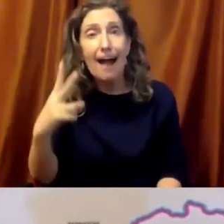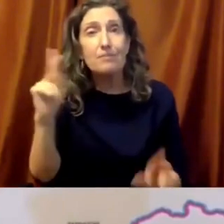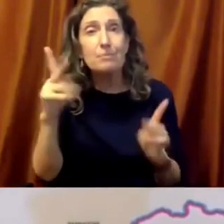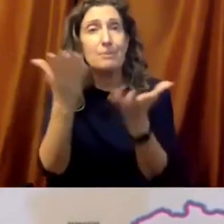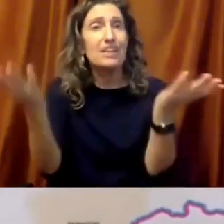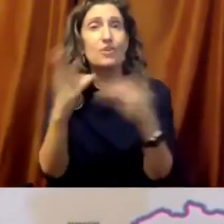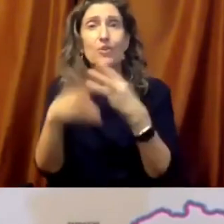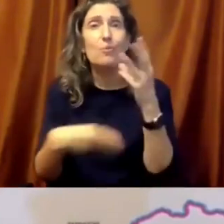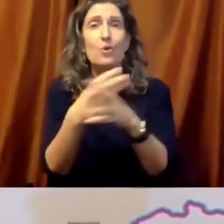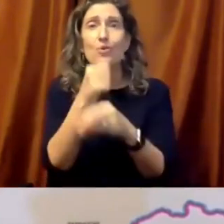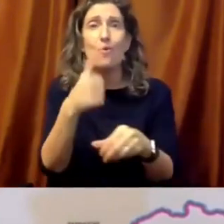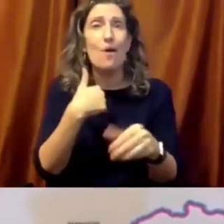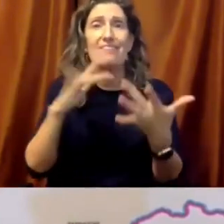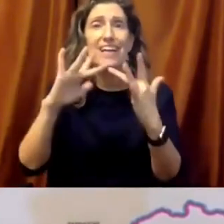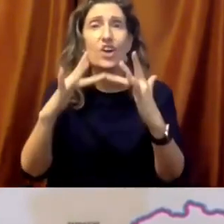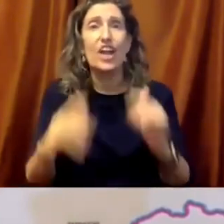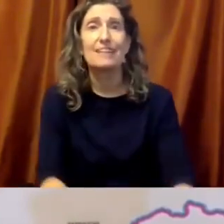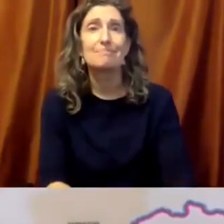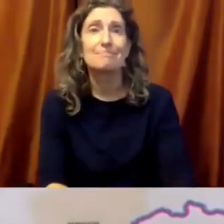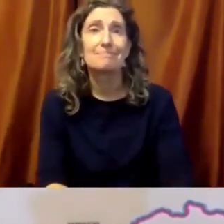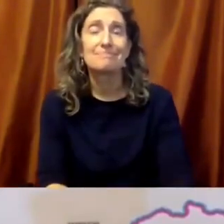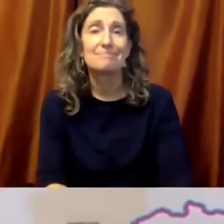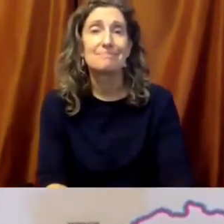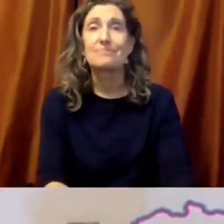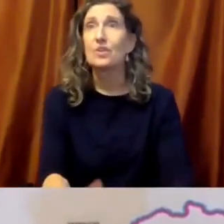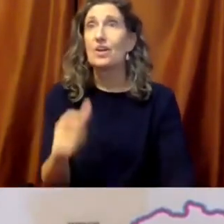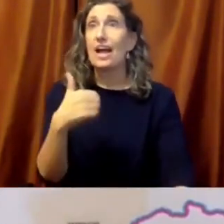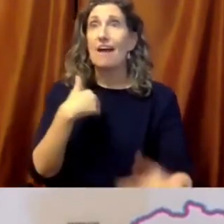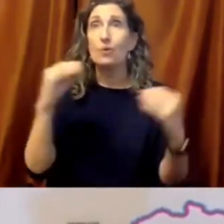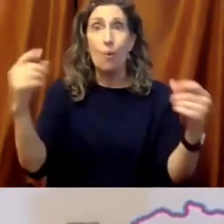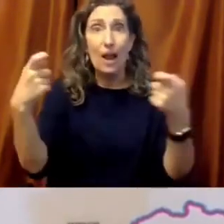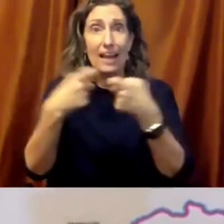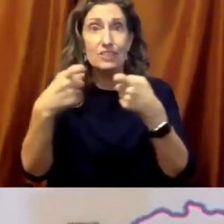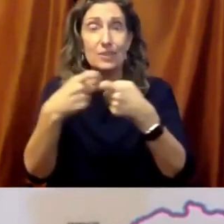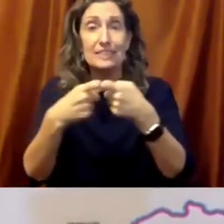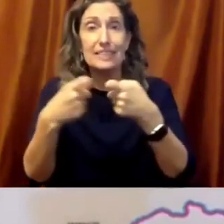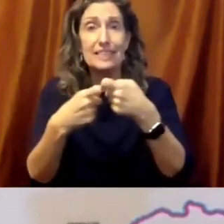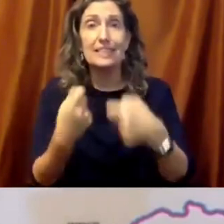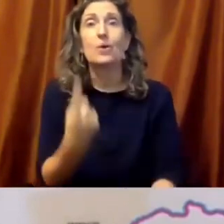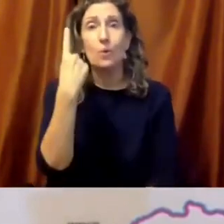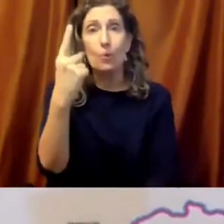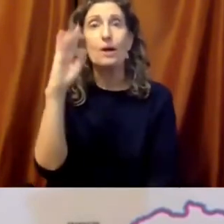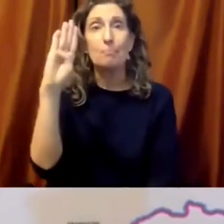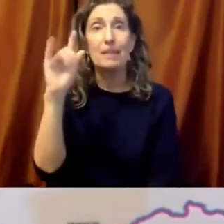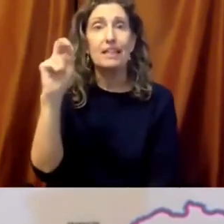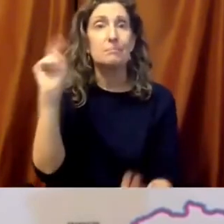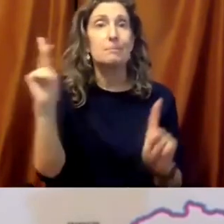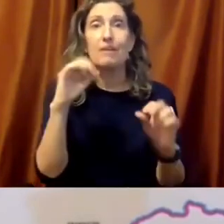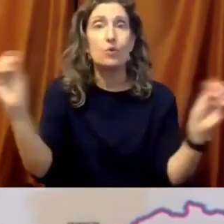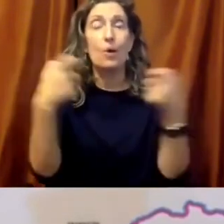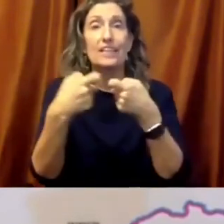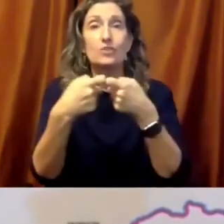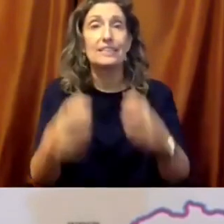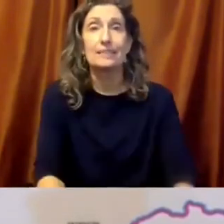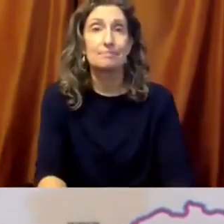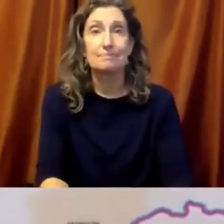people. For every student, a teacher could actually engage. Many more were left out because of lack of resources, missing learning time they can